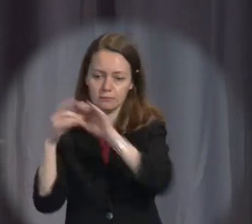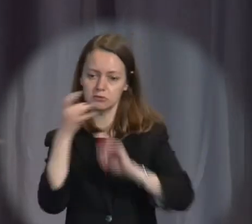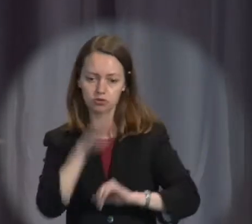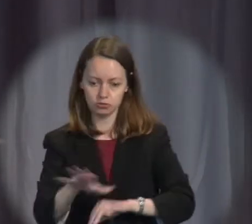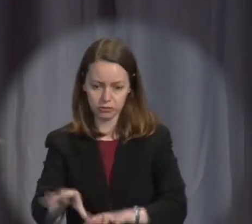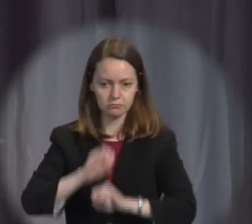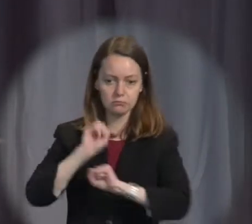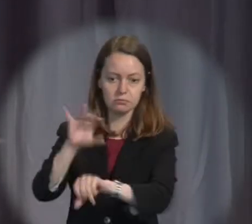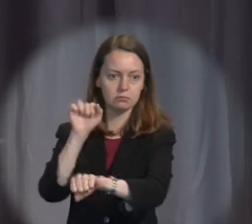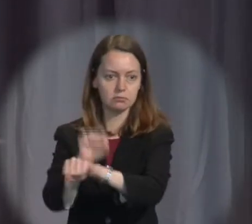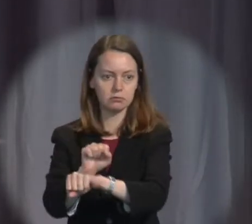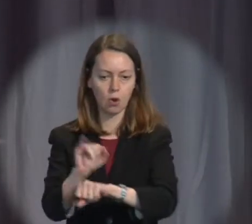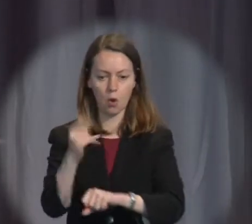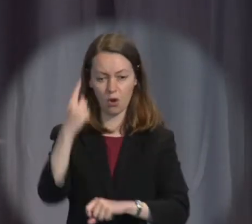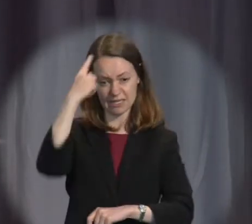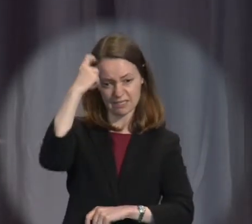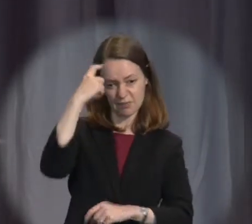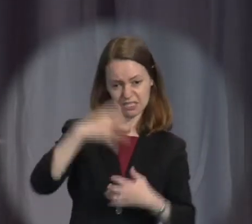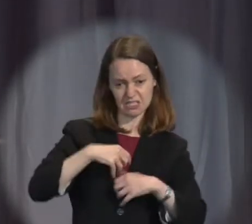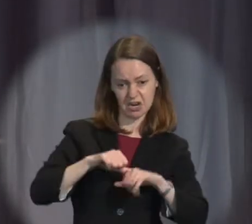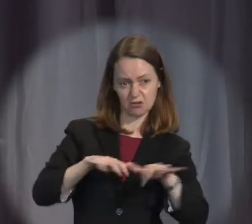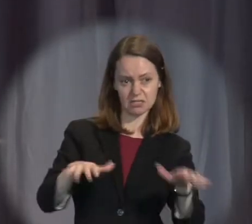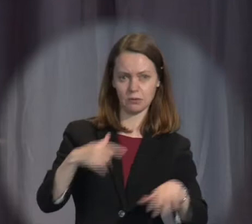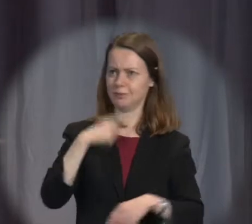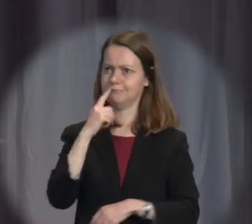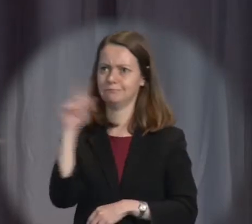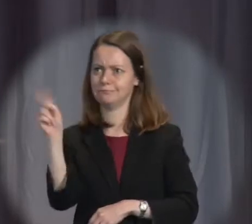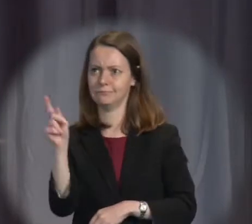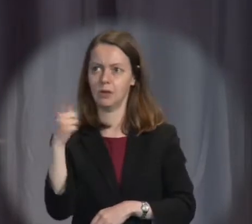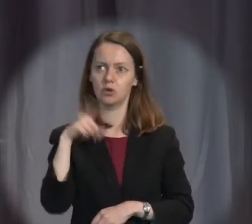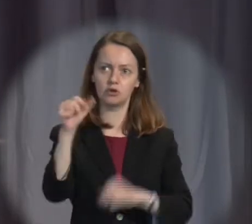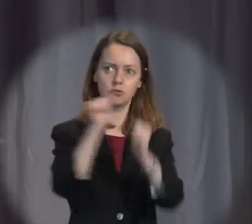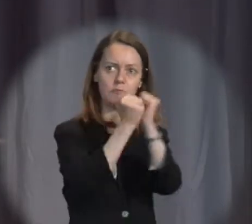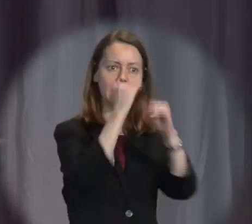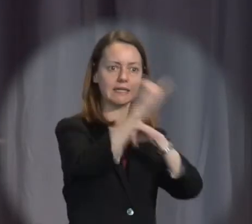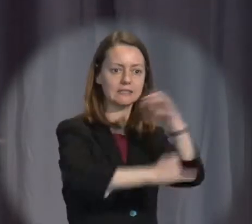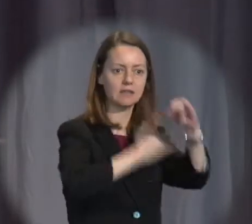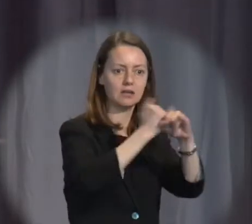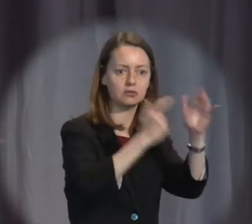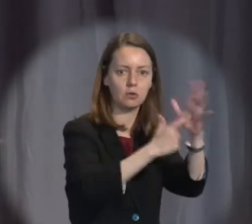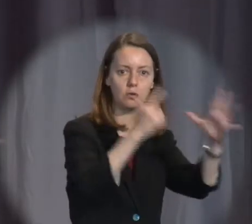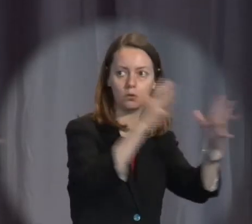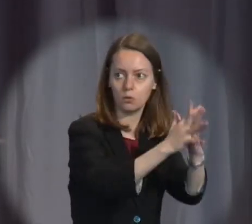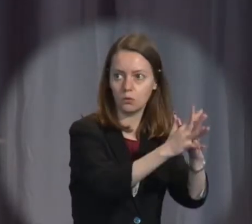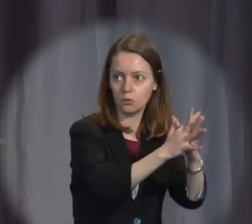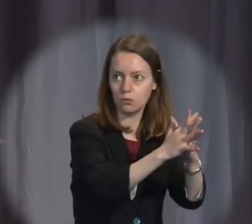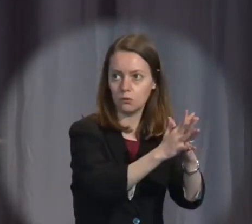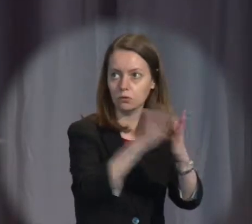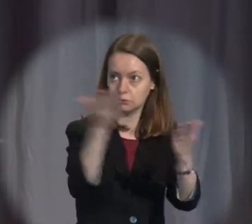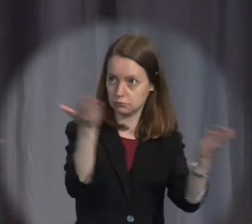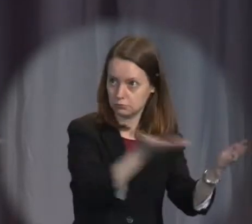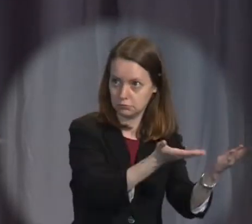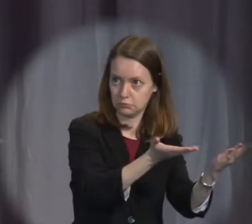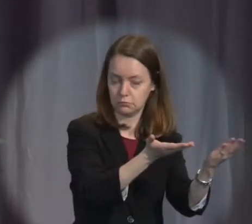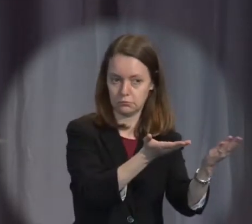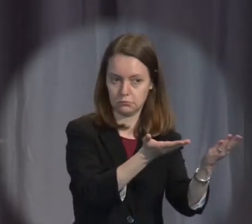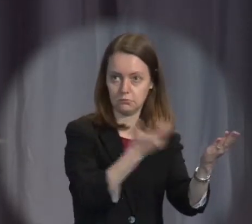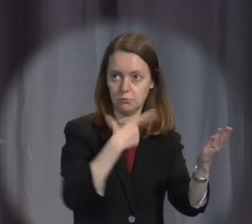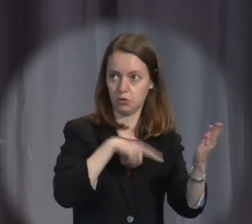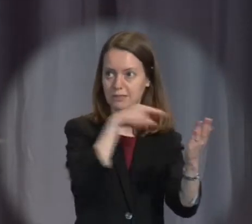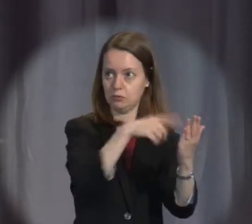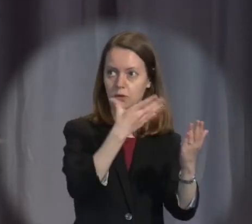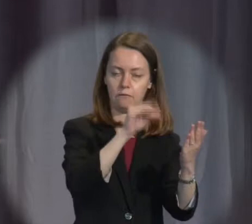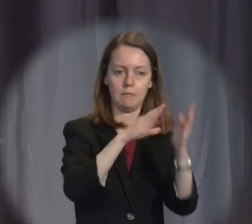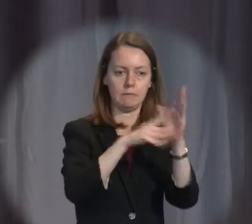would breach Article 9 of the International Covenant on Civil and Political Rights dealing with arbitrary detention reflecting the Magna Carta